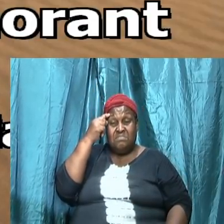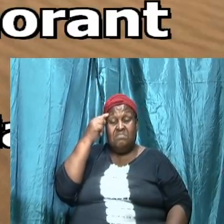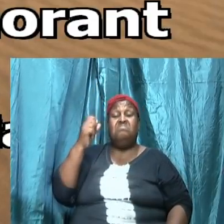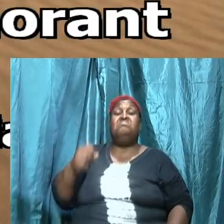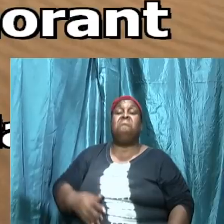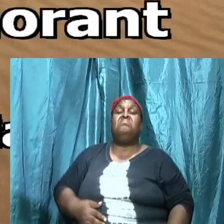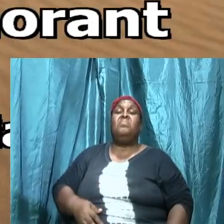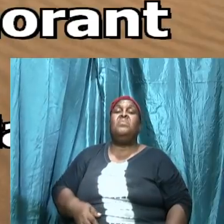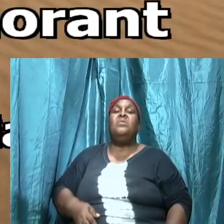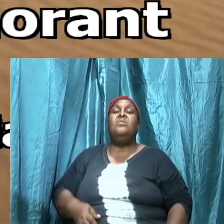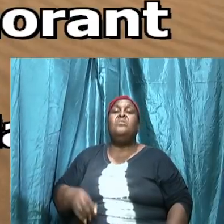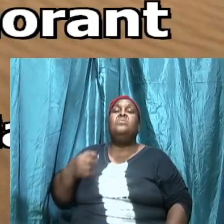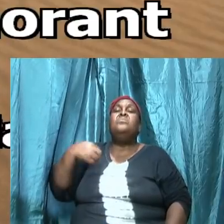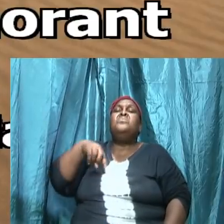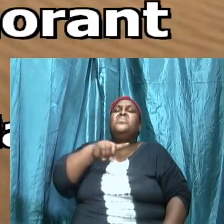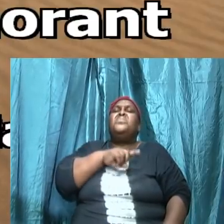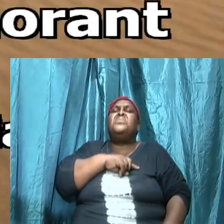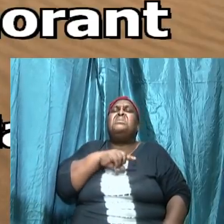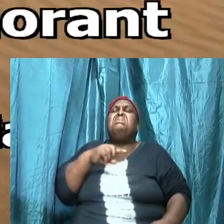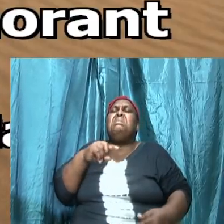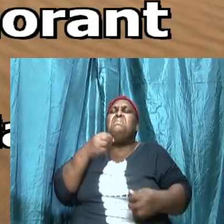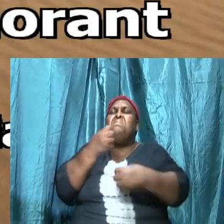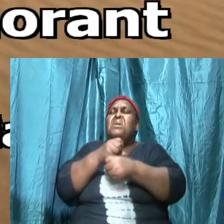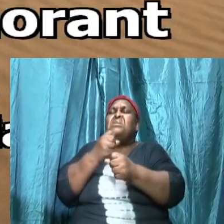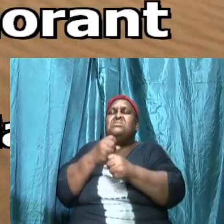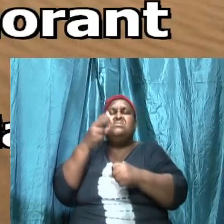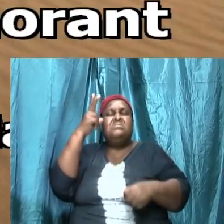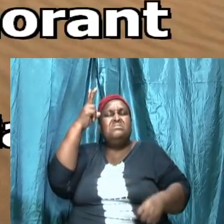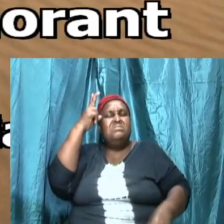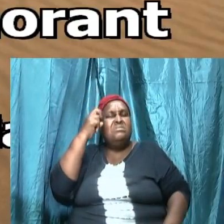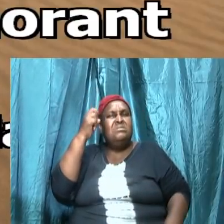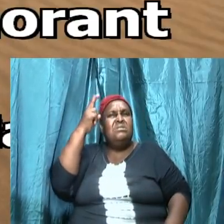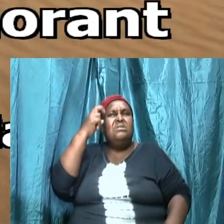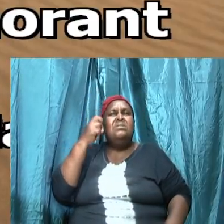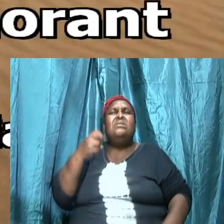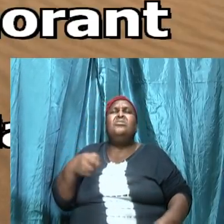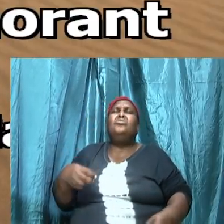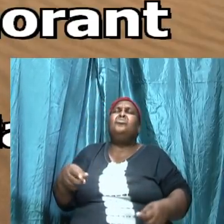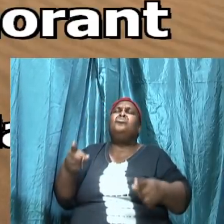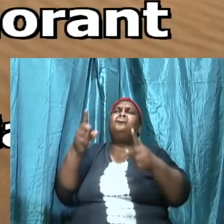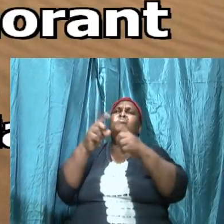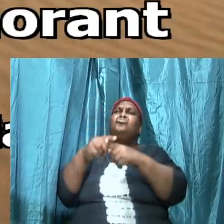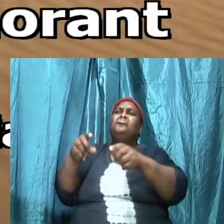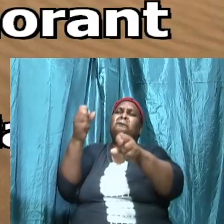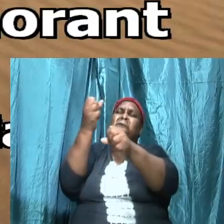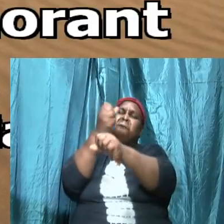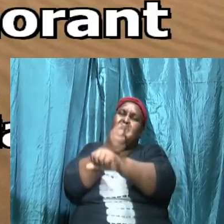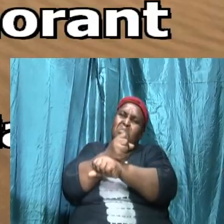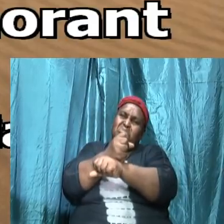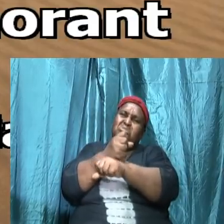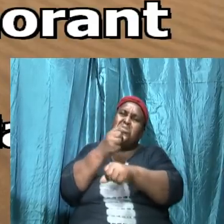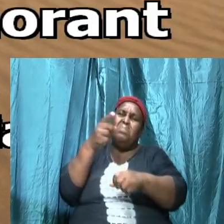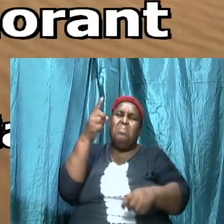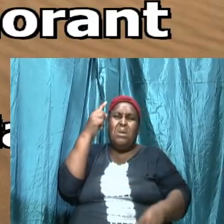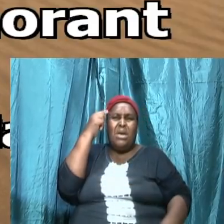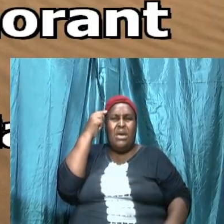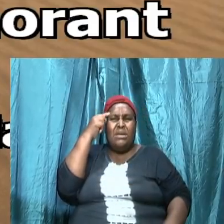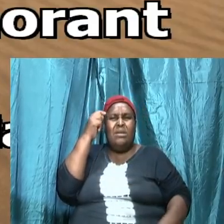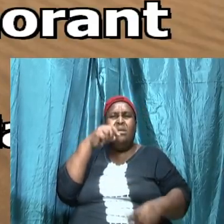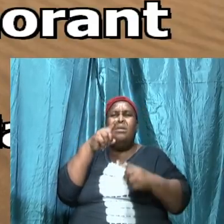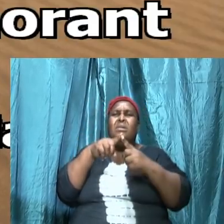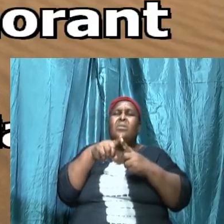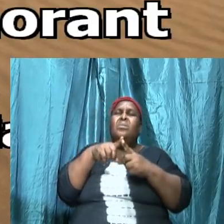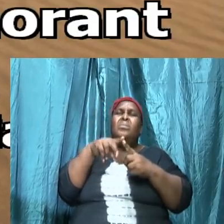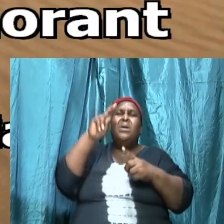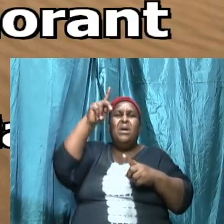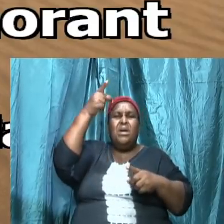we have allowed Satan to capture our mind when Paul wrote that scripture and